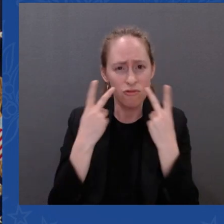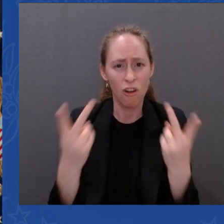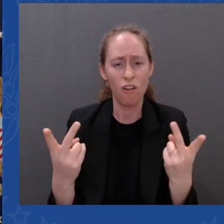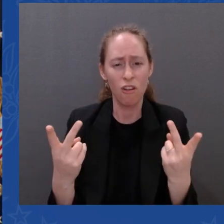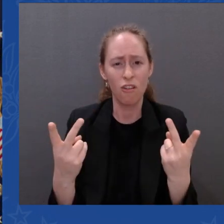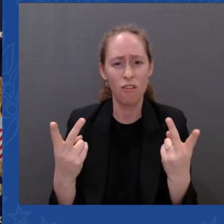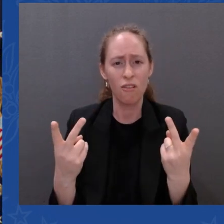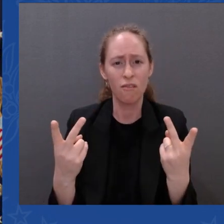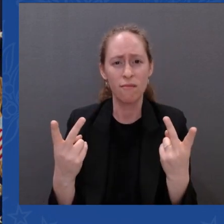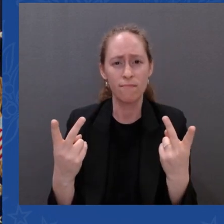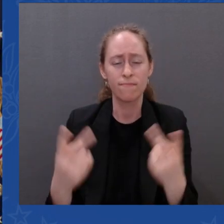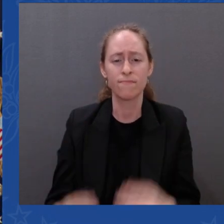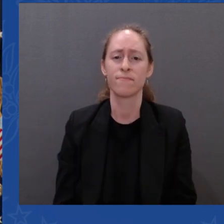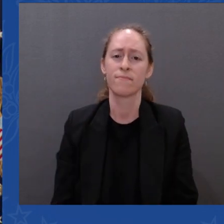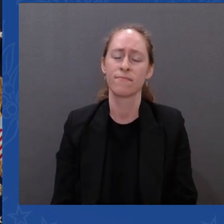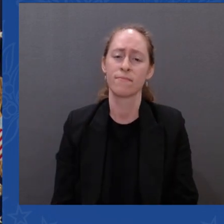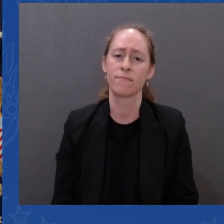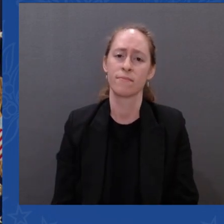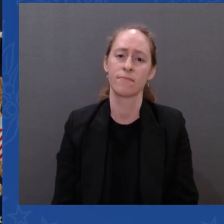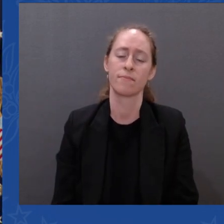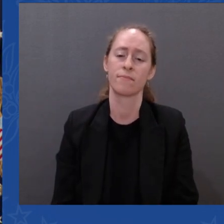They'll live with the rest of their lives.